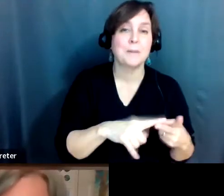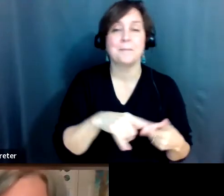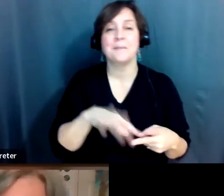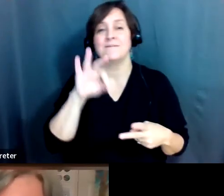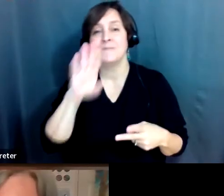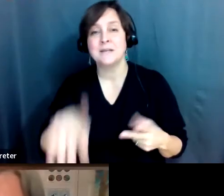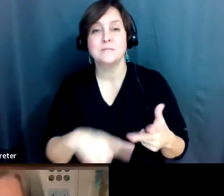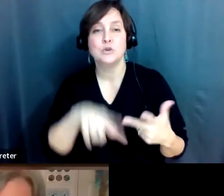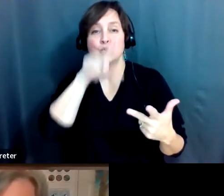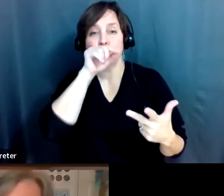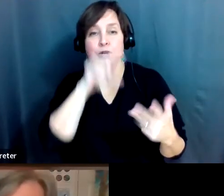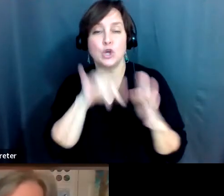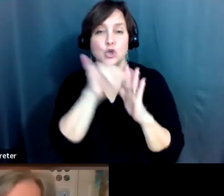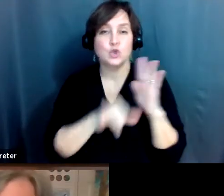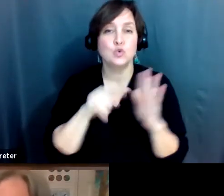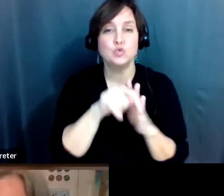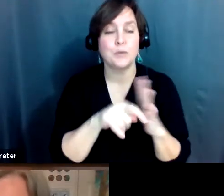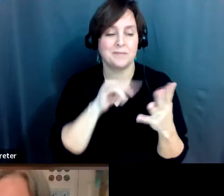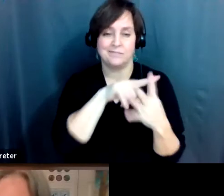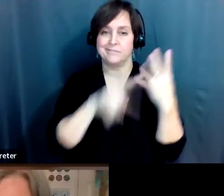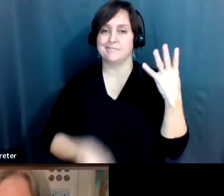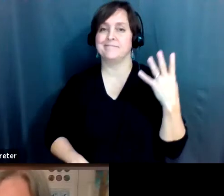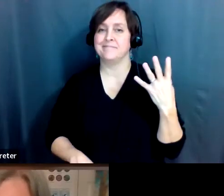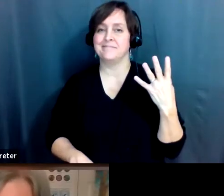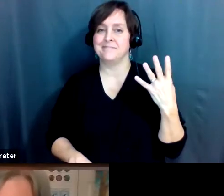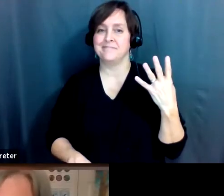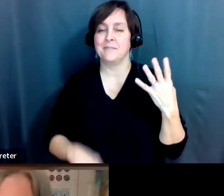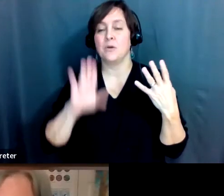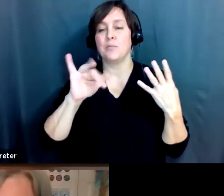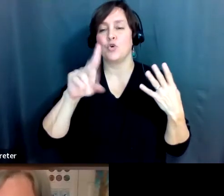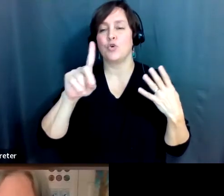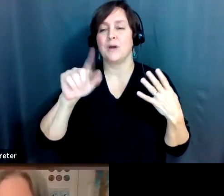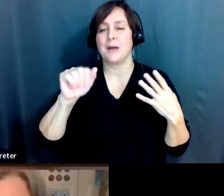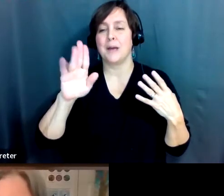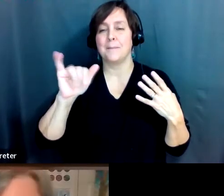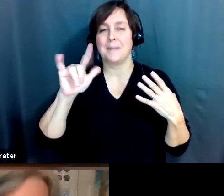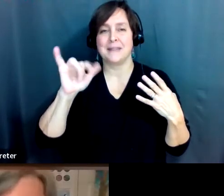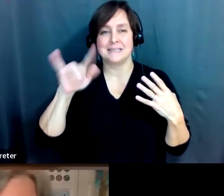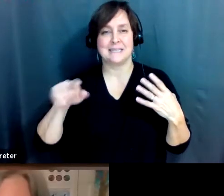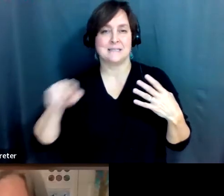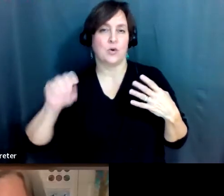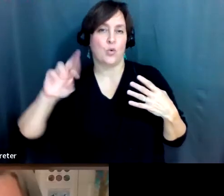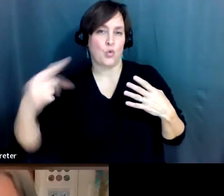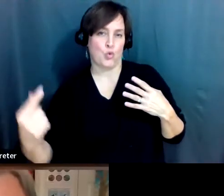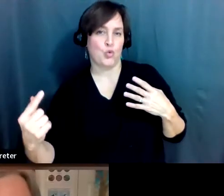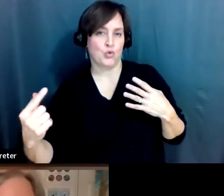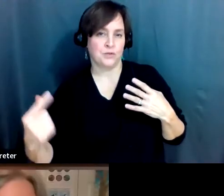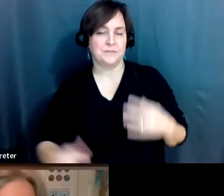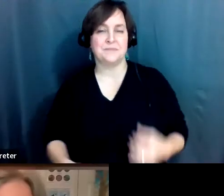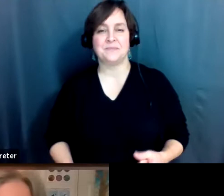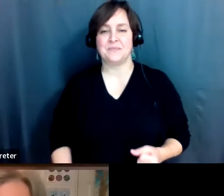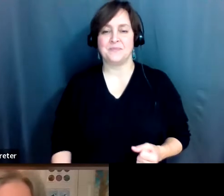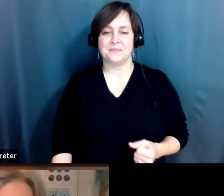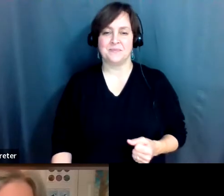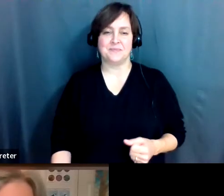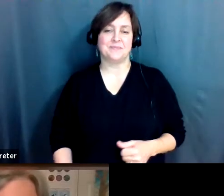BirdAbility. And our website is BirdAbility.org if you'd like to learn more about what we're doing and find some more resources